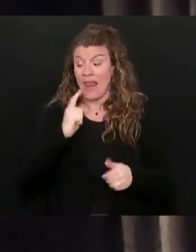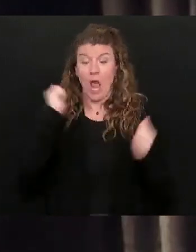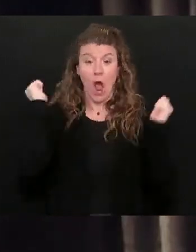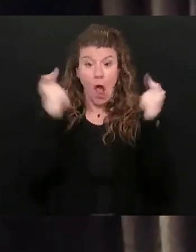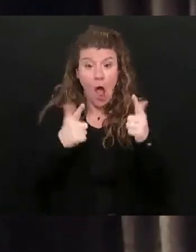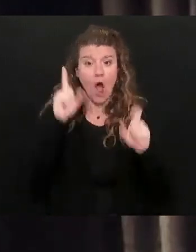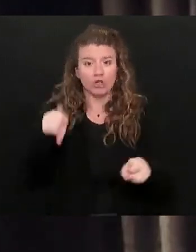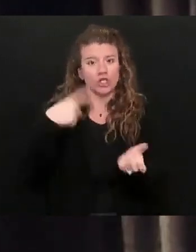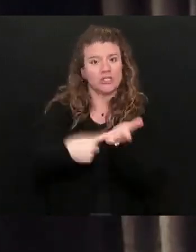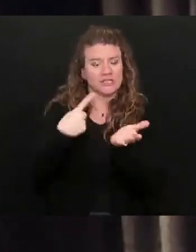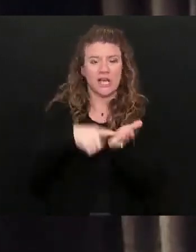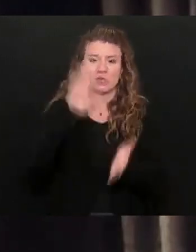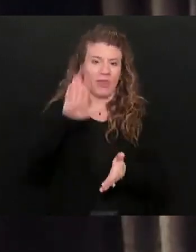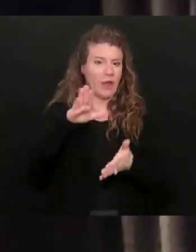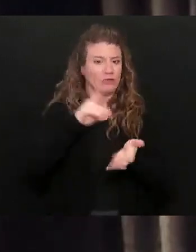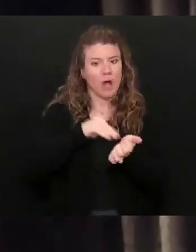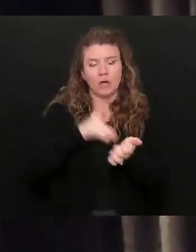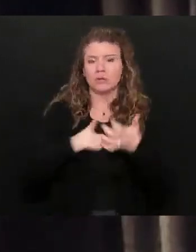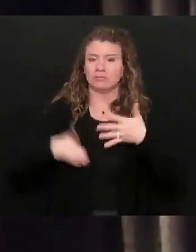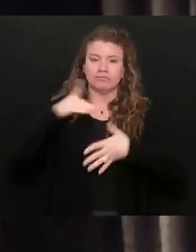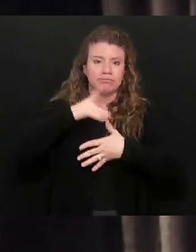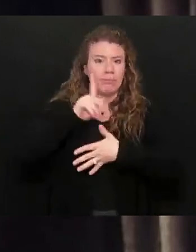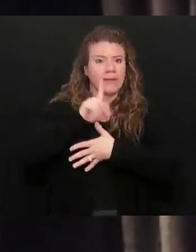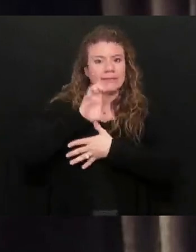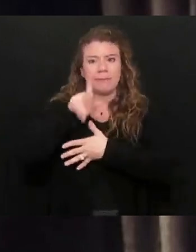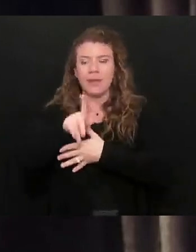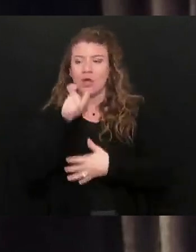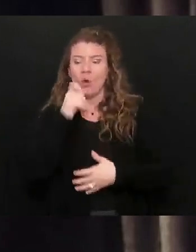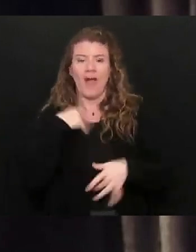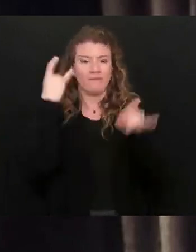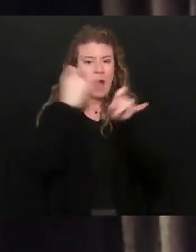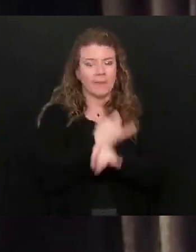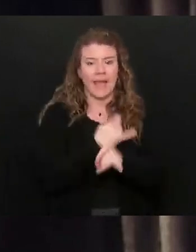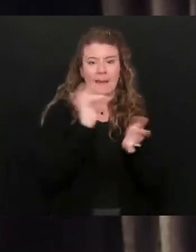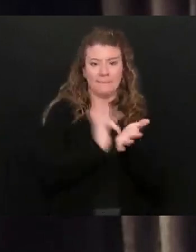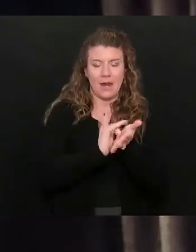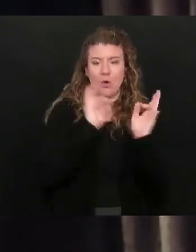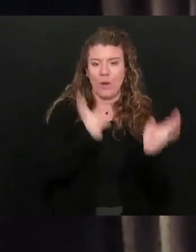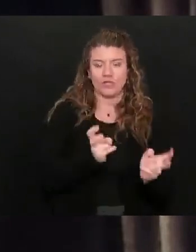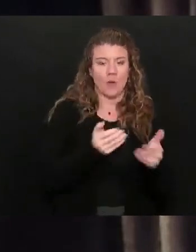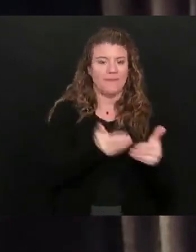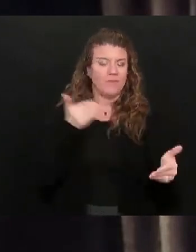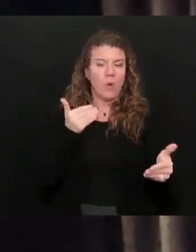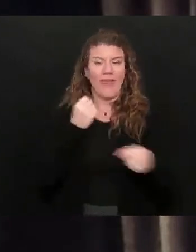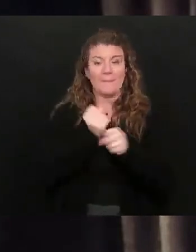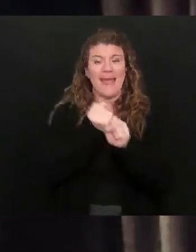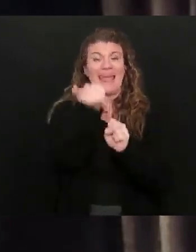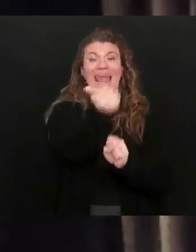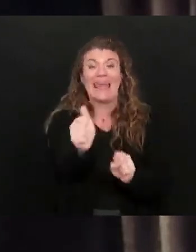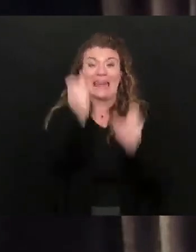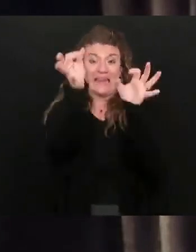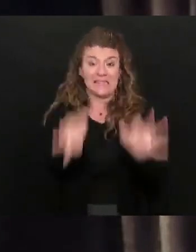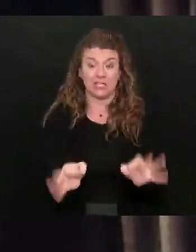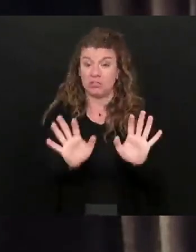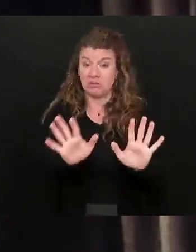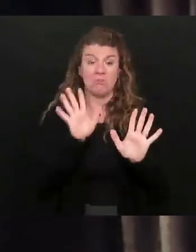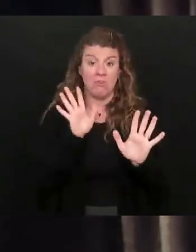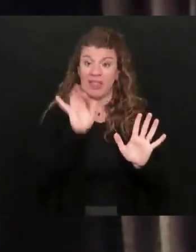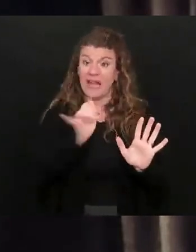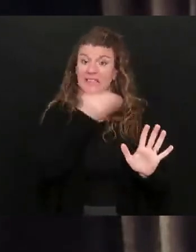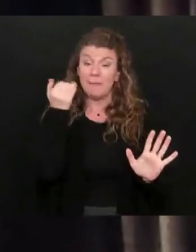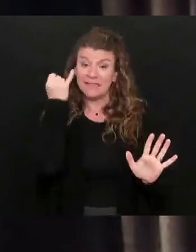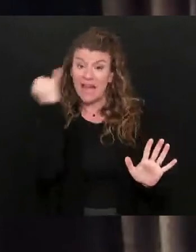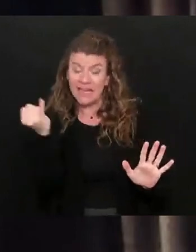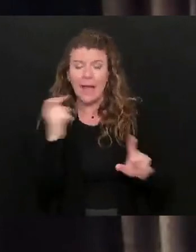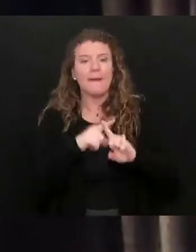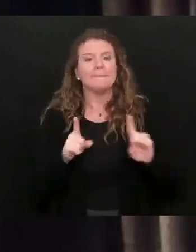doctors or healthcare workers who have complicated medical problems before they make any moves, which is always a good idea. But are